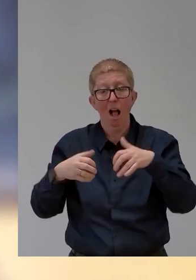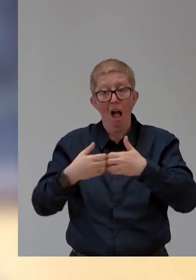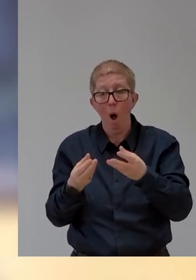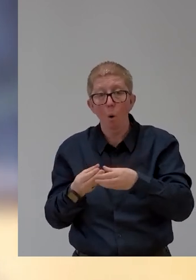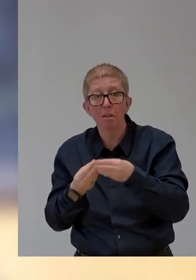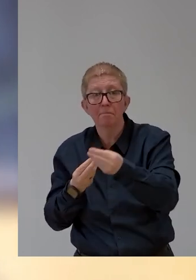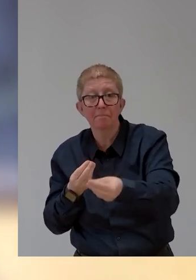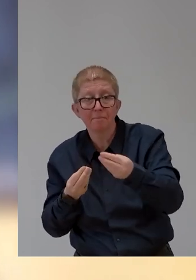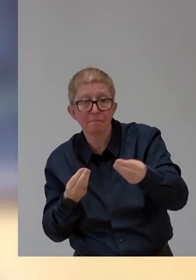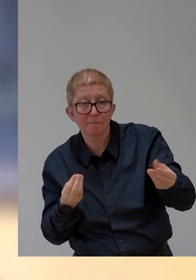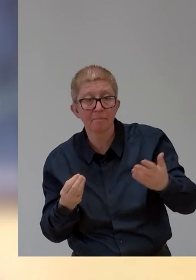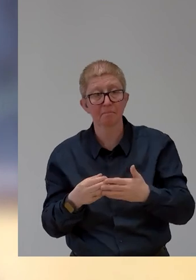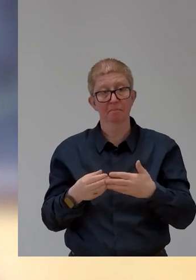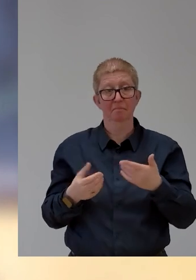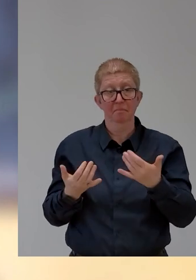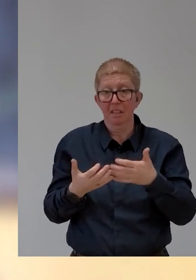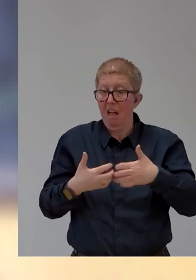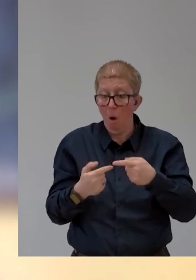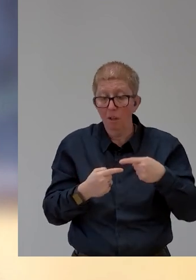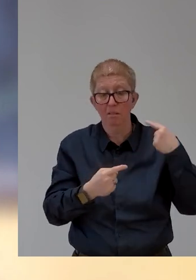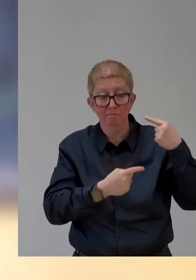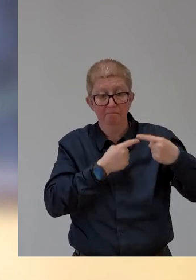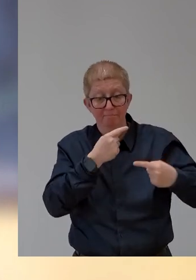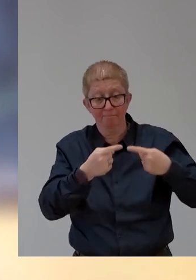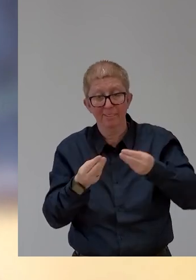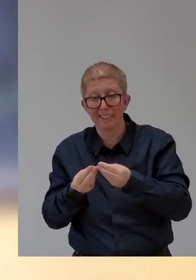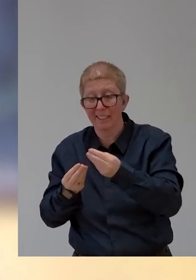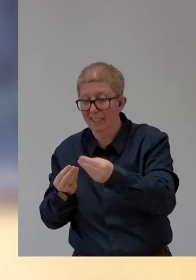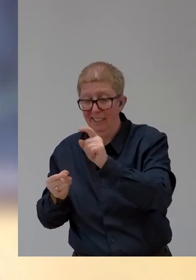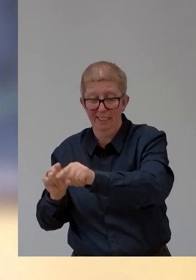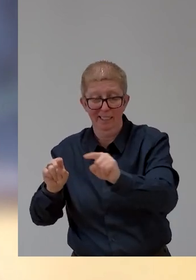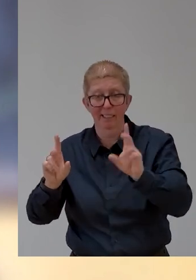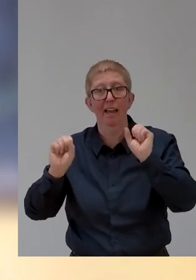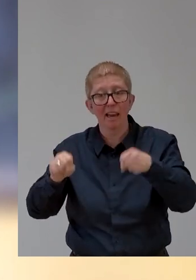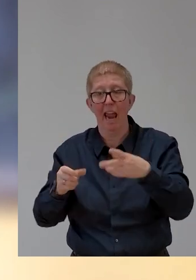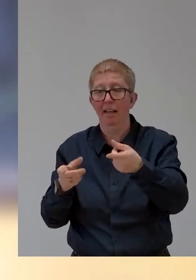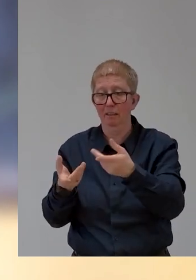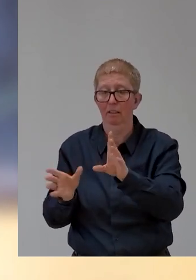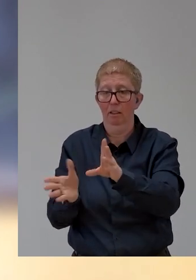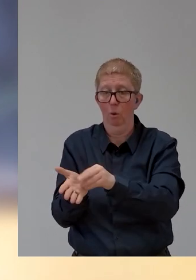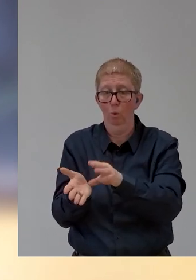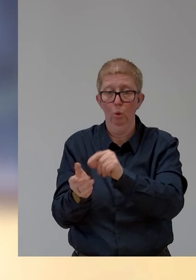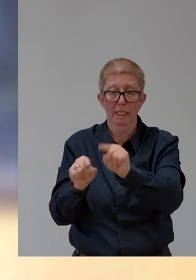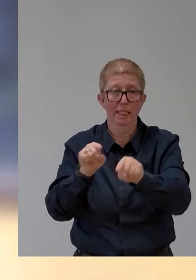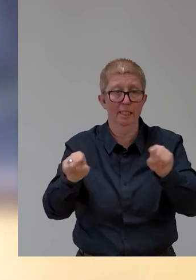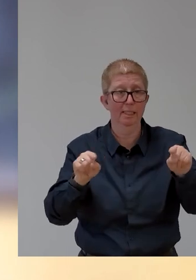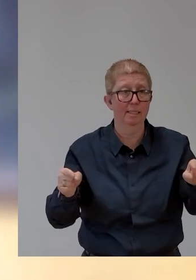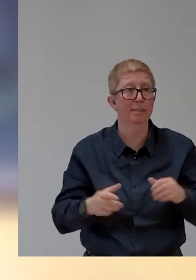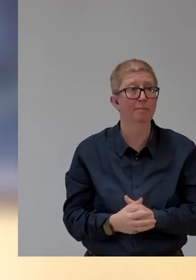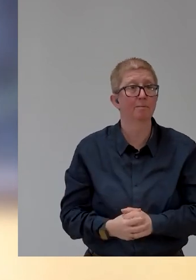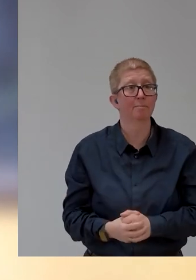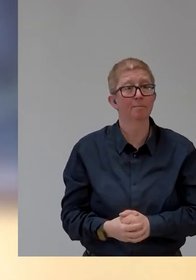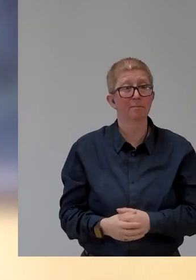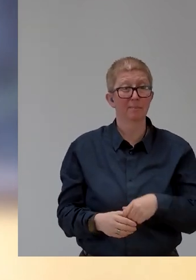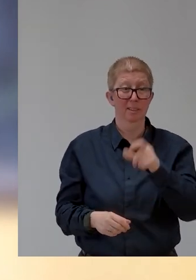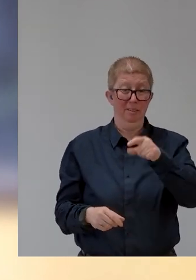judiciously. And people who are designing 3D printers and who are designing materials and filaments for 3D printing